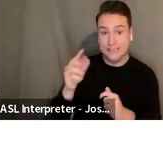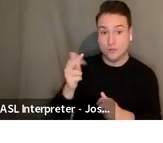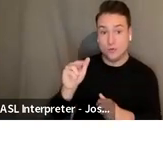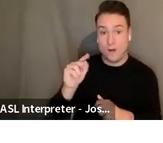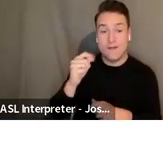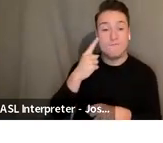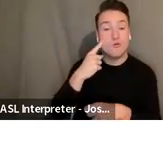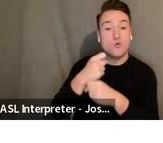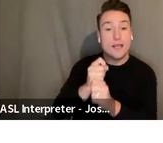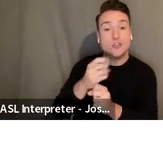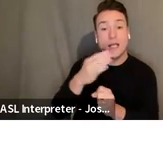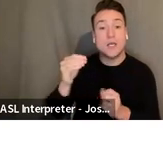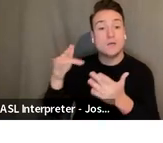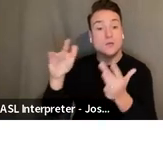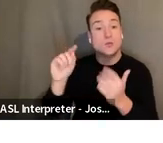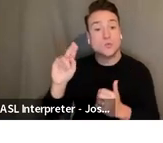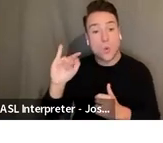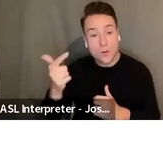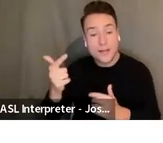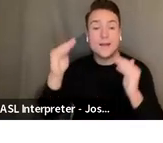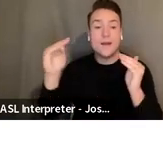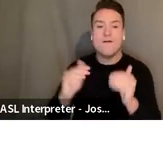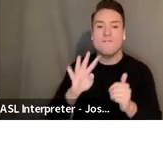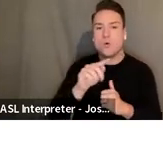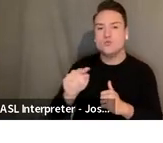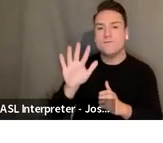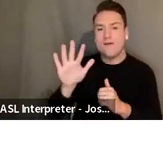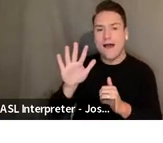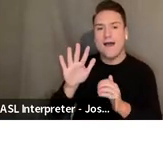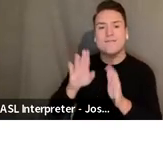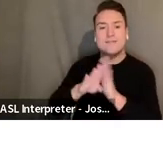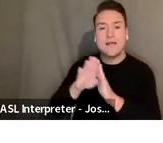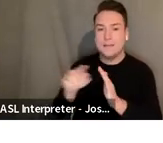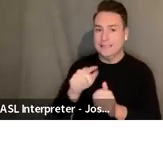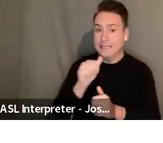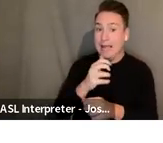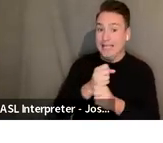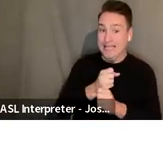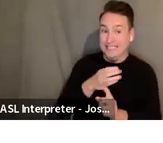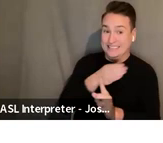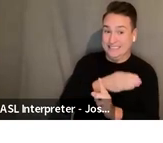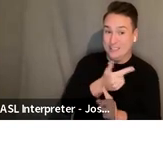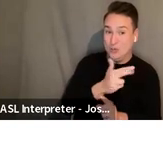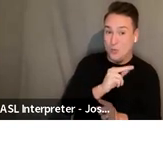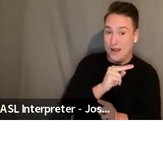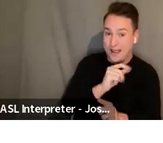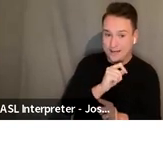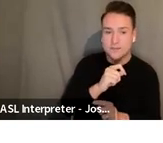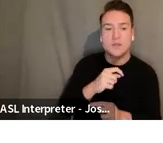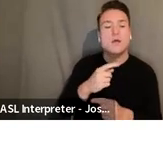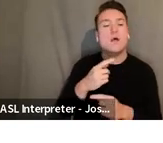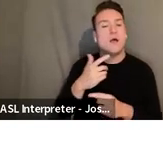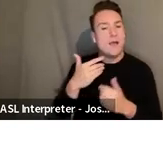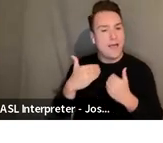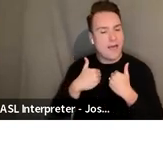development grants for a handful of finalists who did not receive the creation and touring grant. It included a cohort meeting